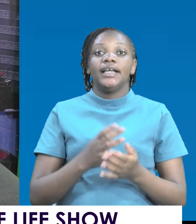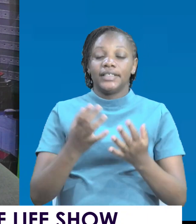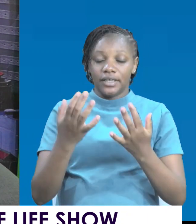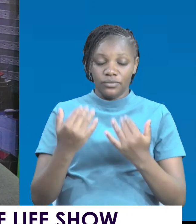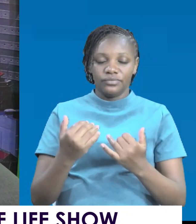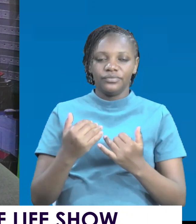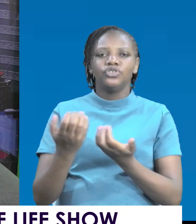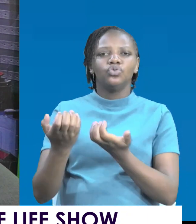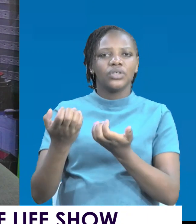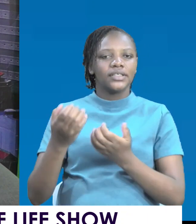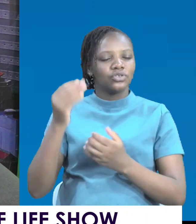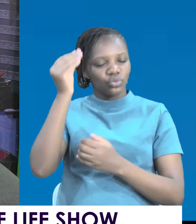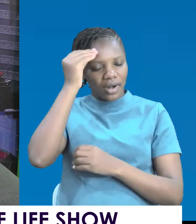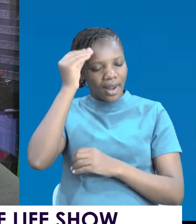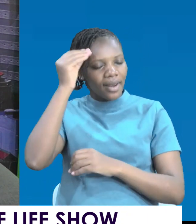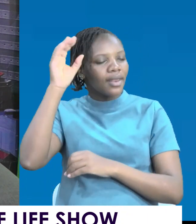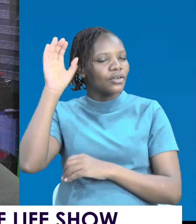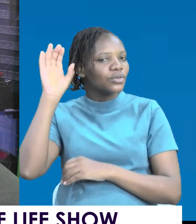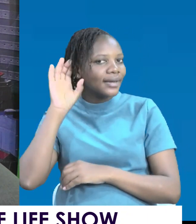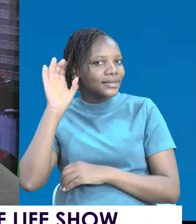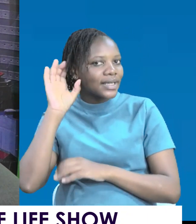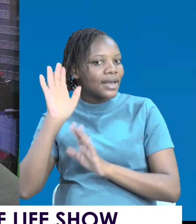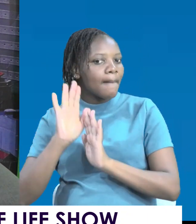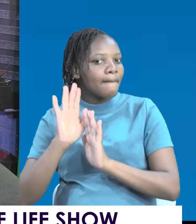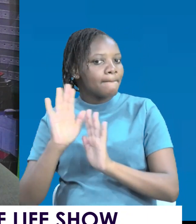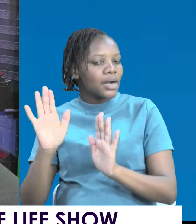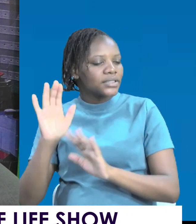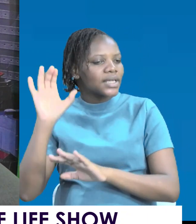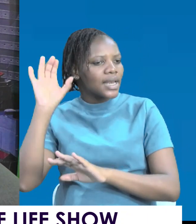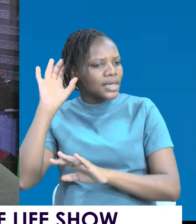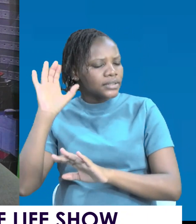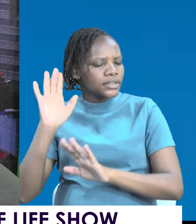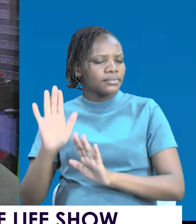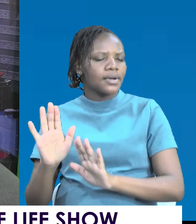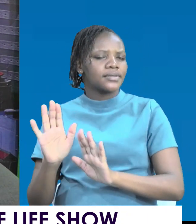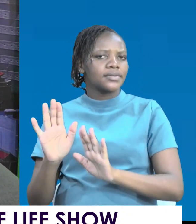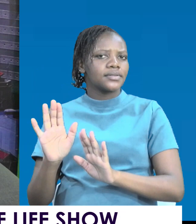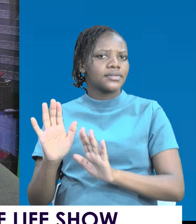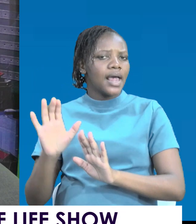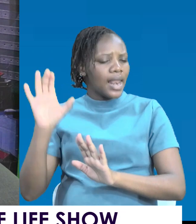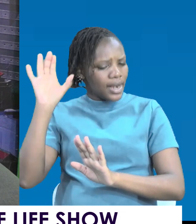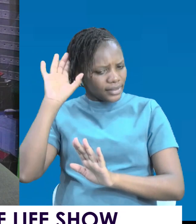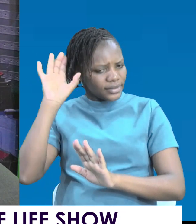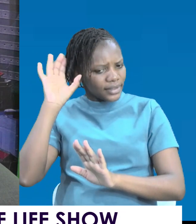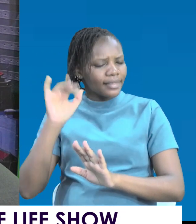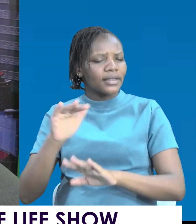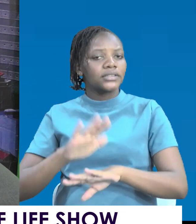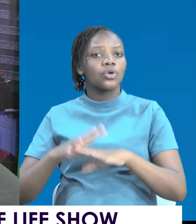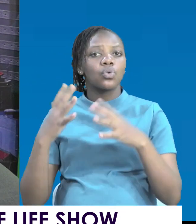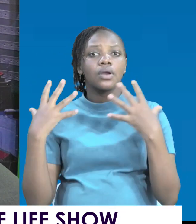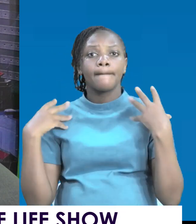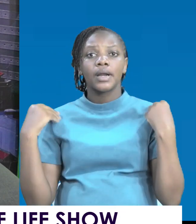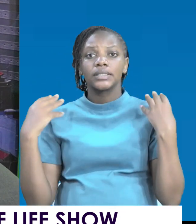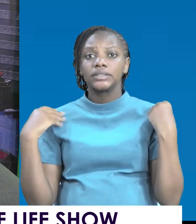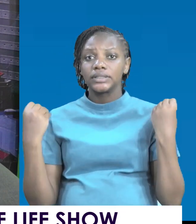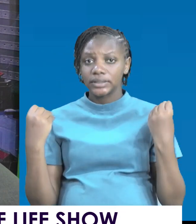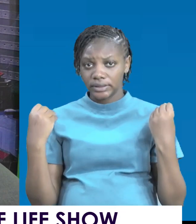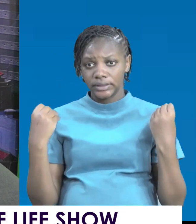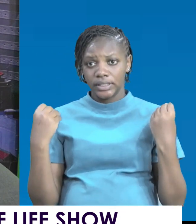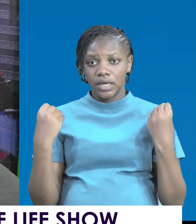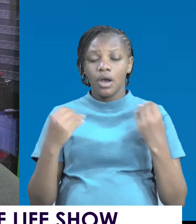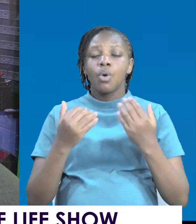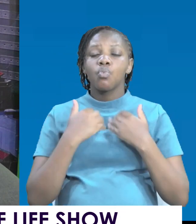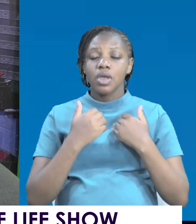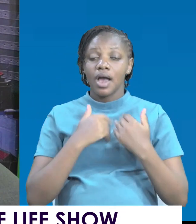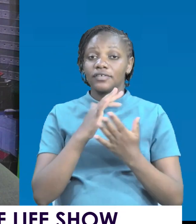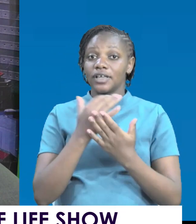listening, listening, listening, and more listening. Listening is an art. There is something that